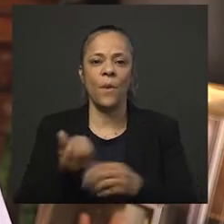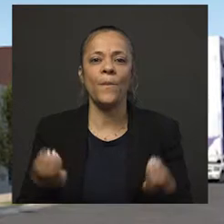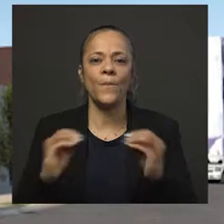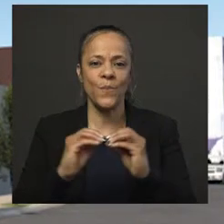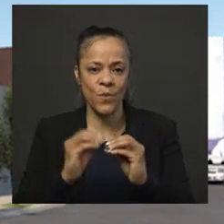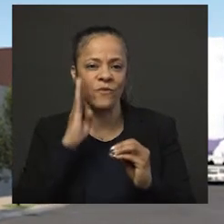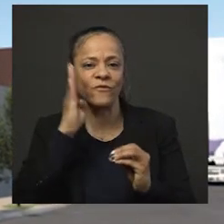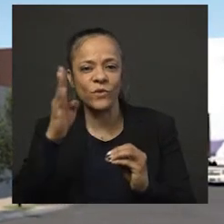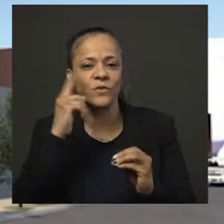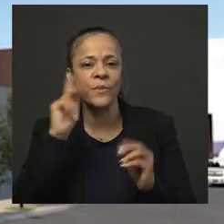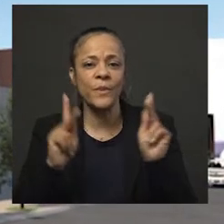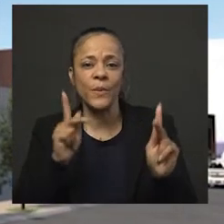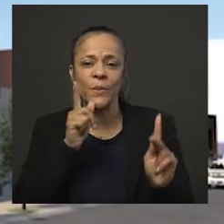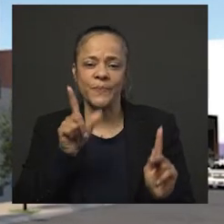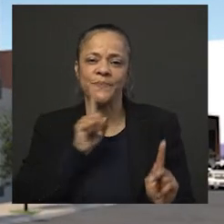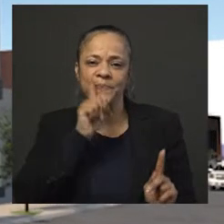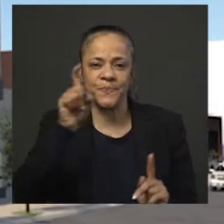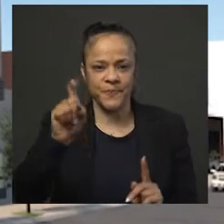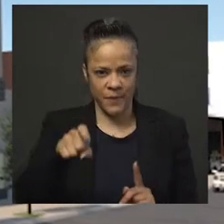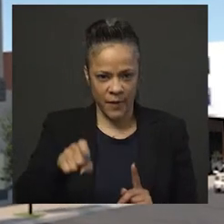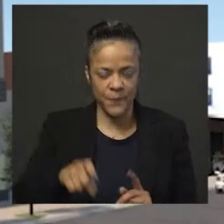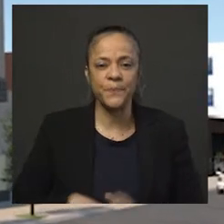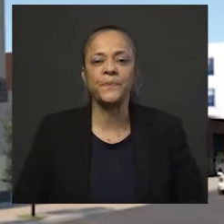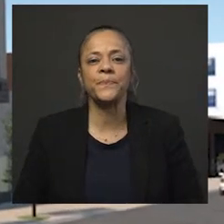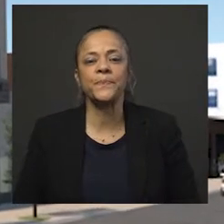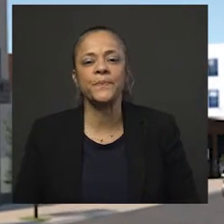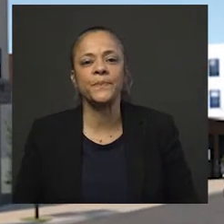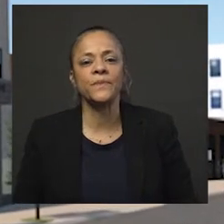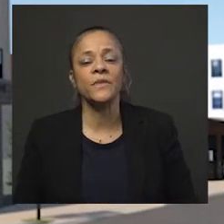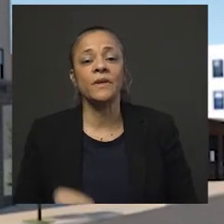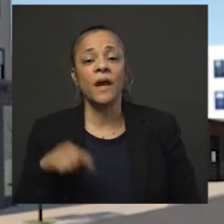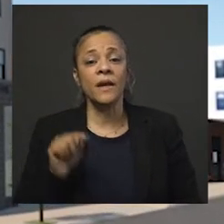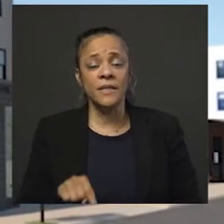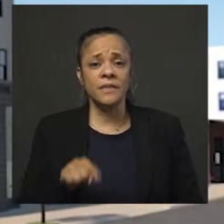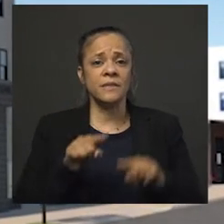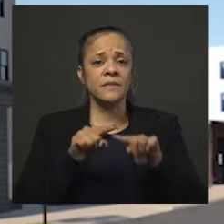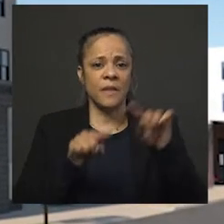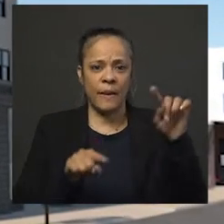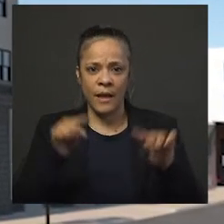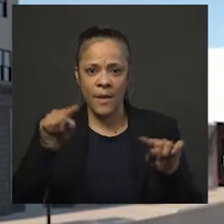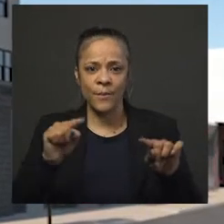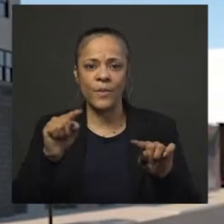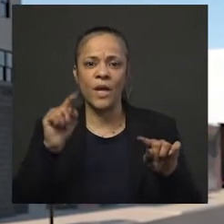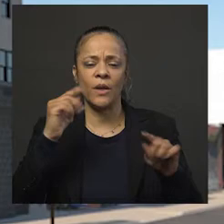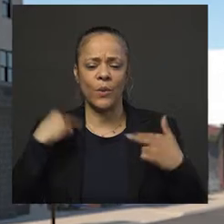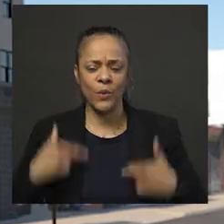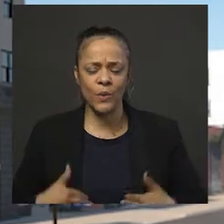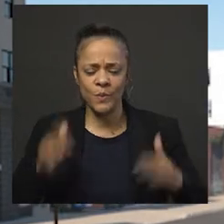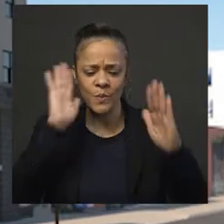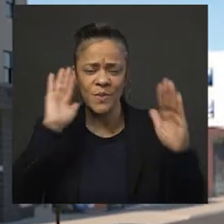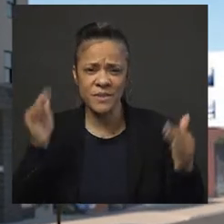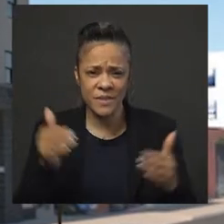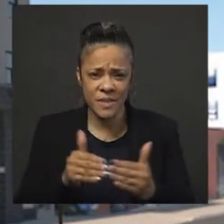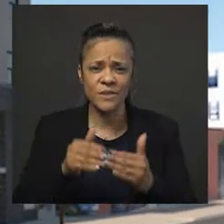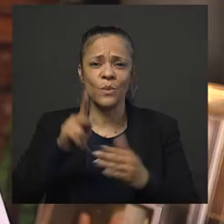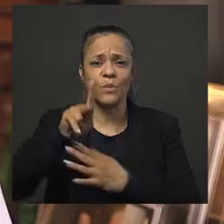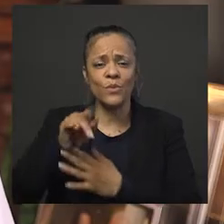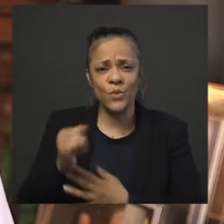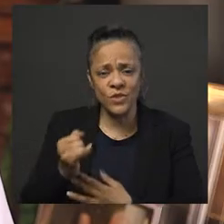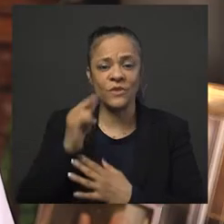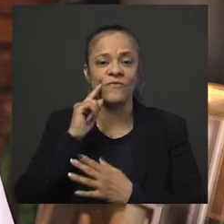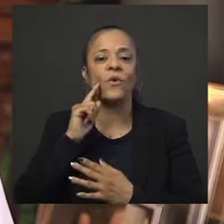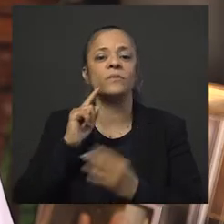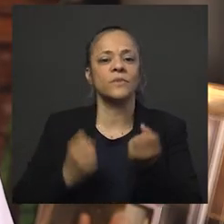This dynamic, human-centered project includes affordable housing solutions and support services for individuals and families who are homeless.